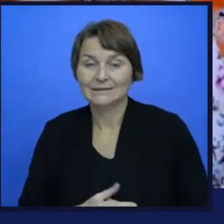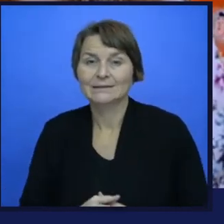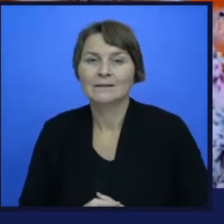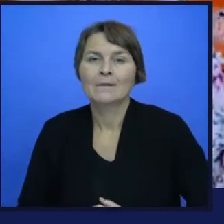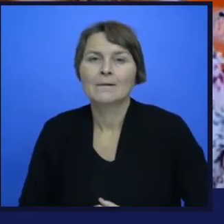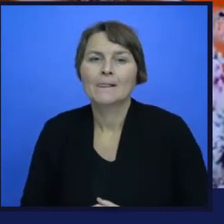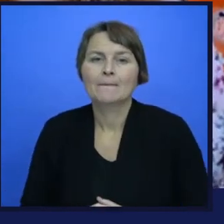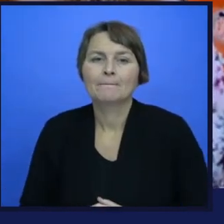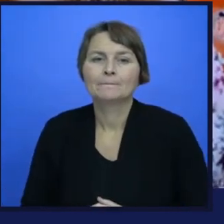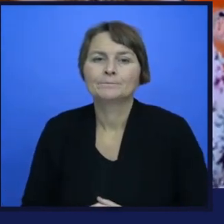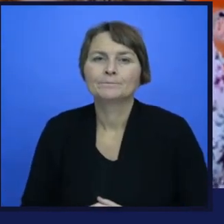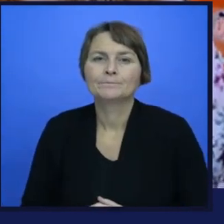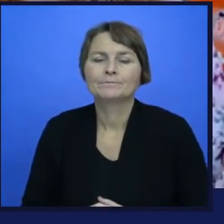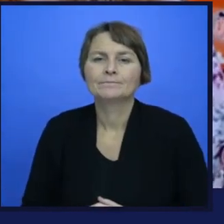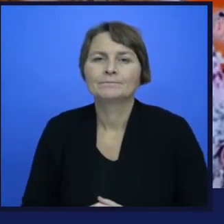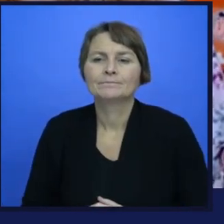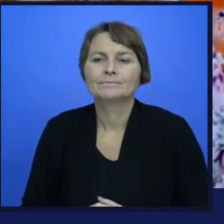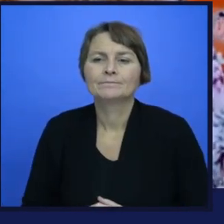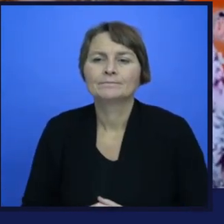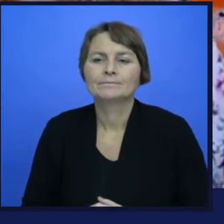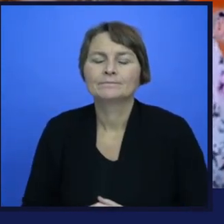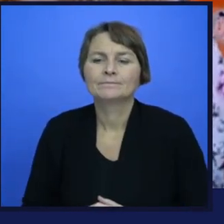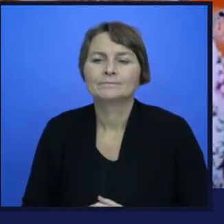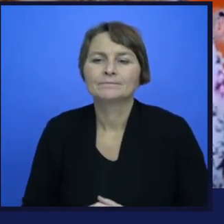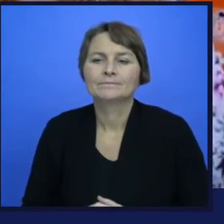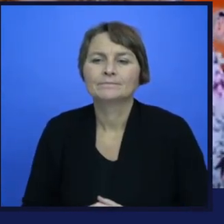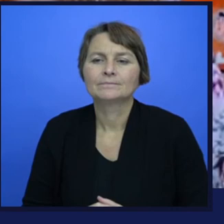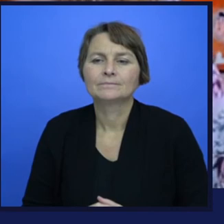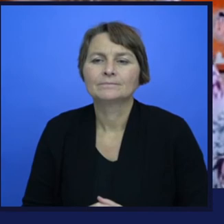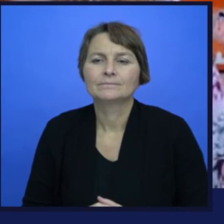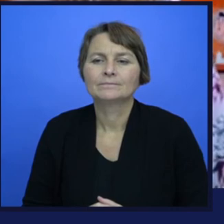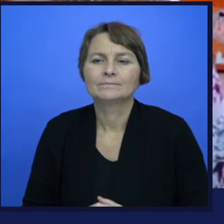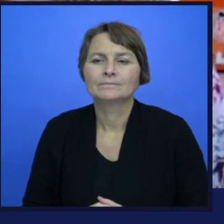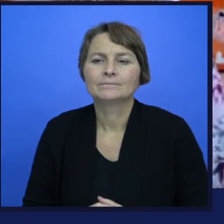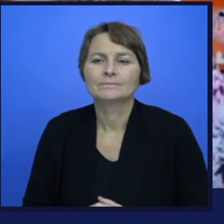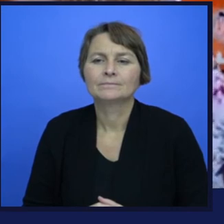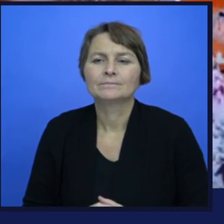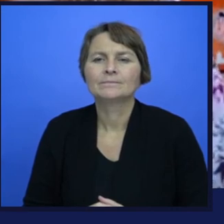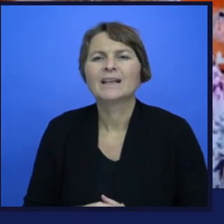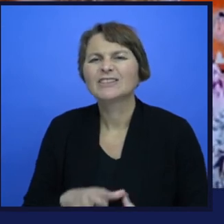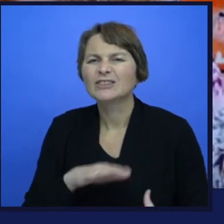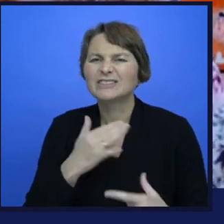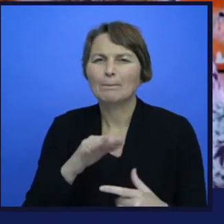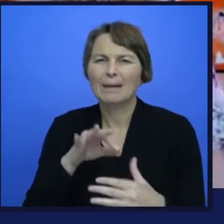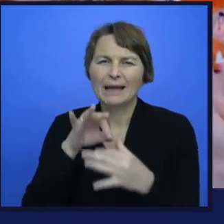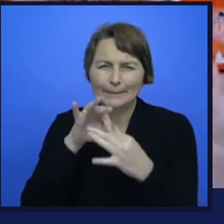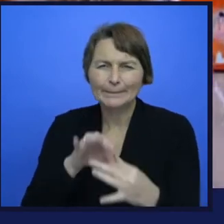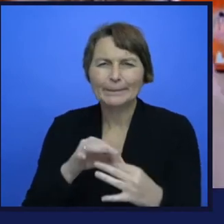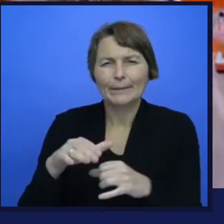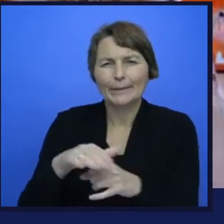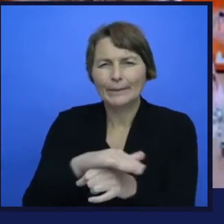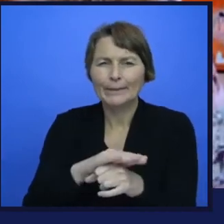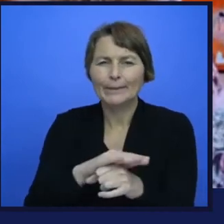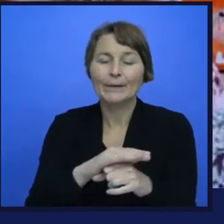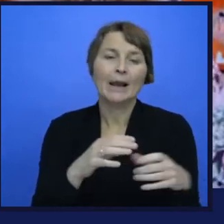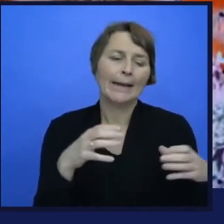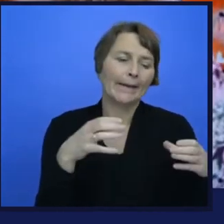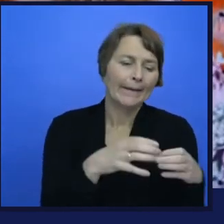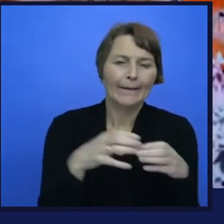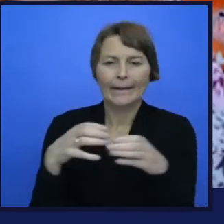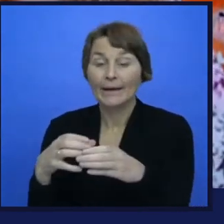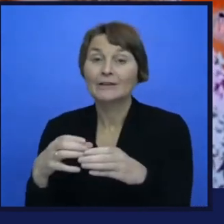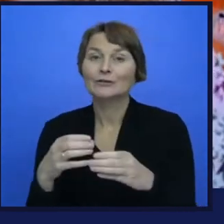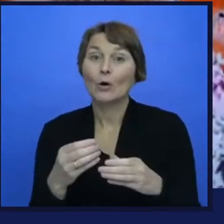proliferation of domain type data subsets that people start sharing in the open source